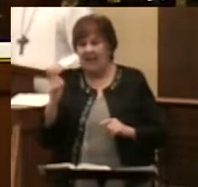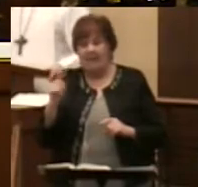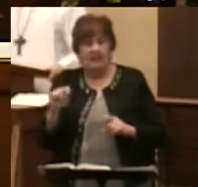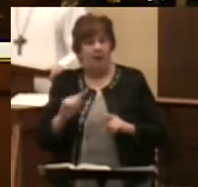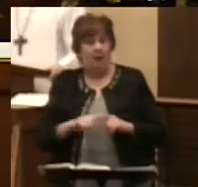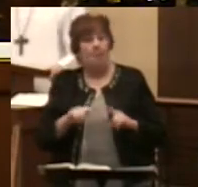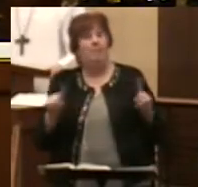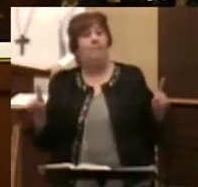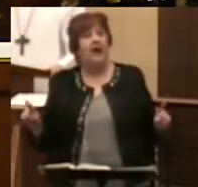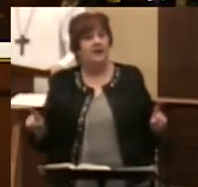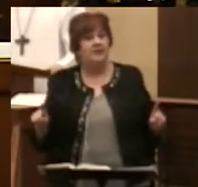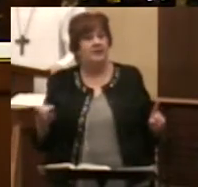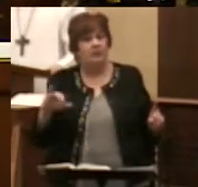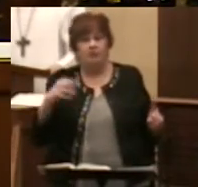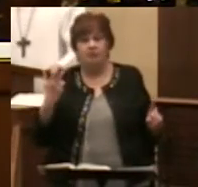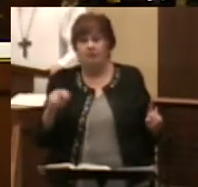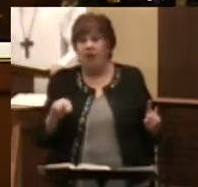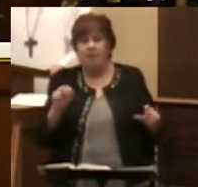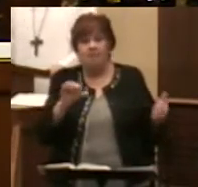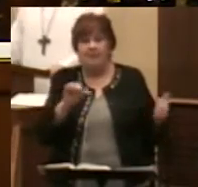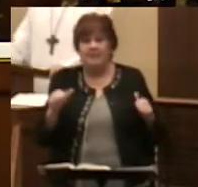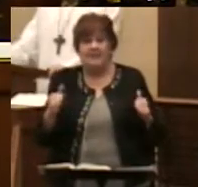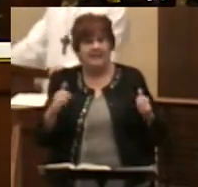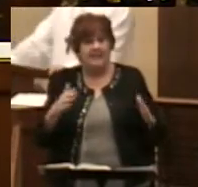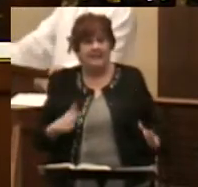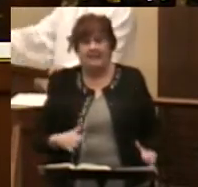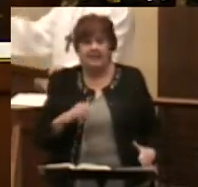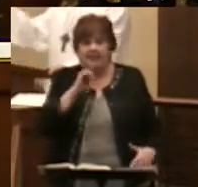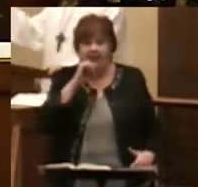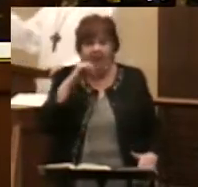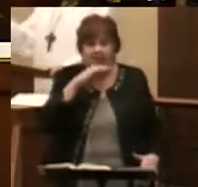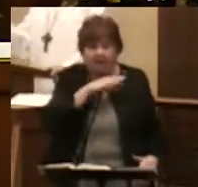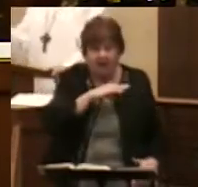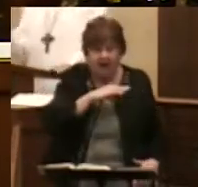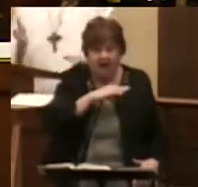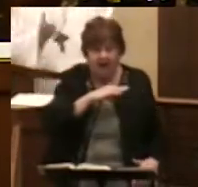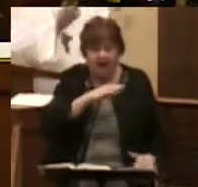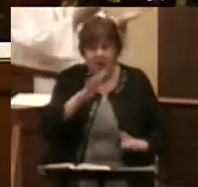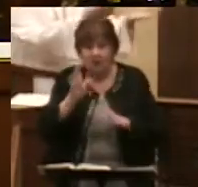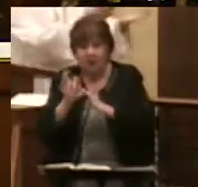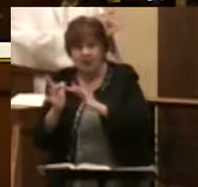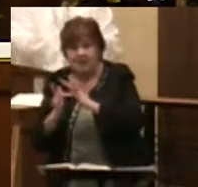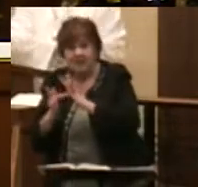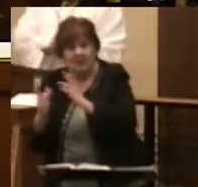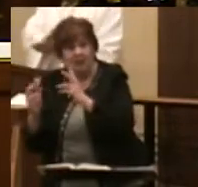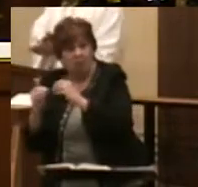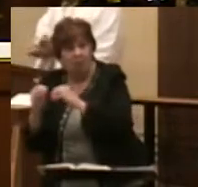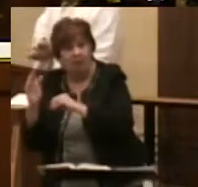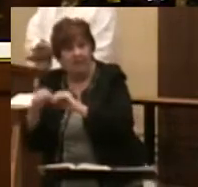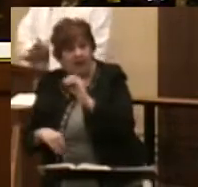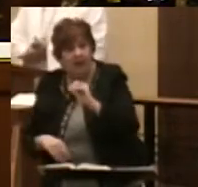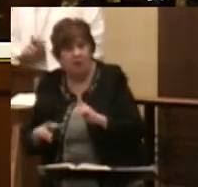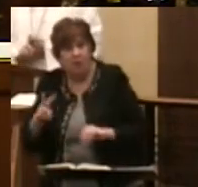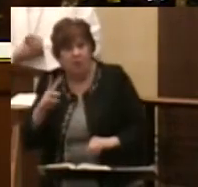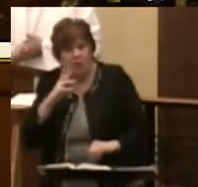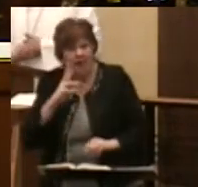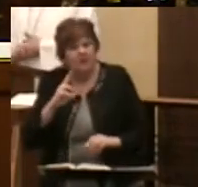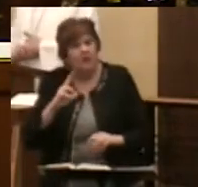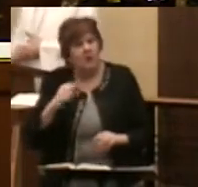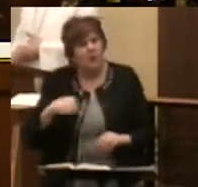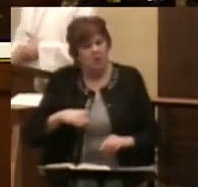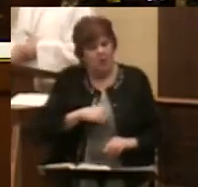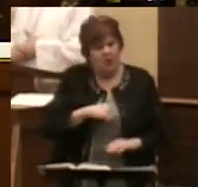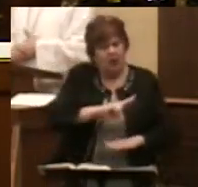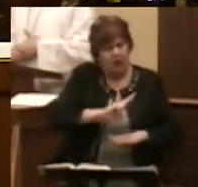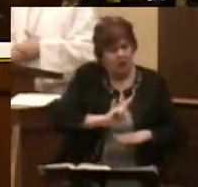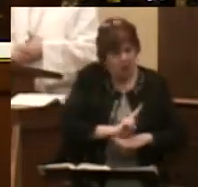John the Baptist does not lie. Jesus' baptism is more than just water, though we obviously use water. It is a